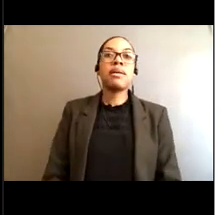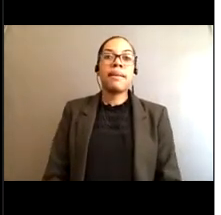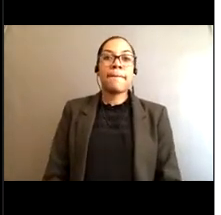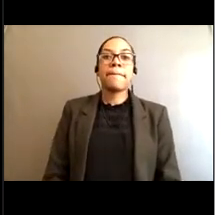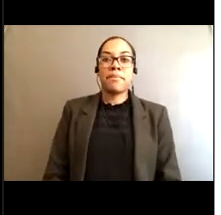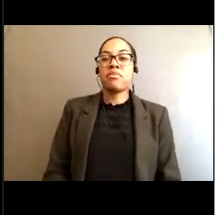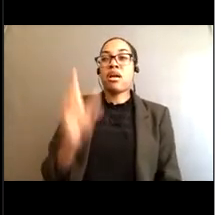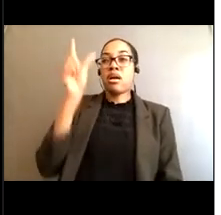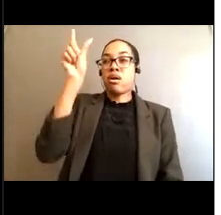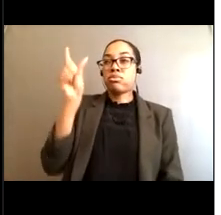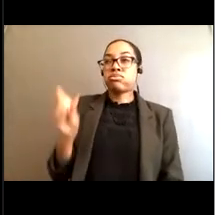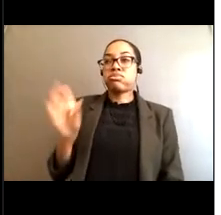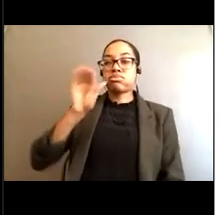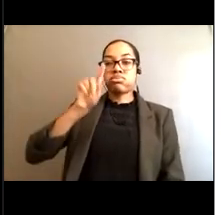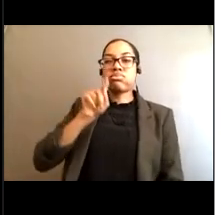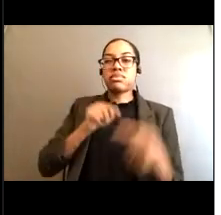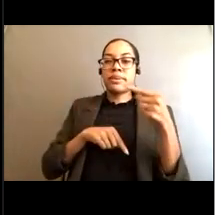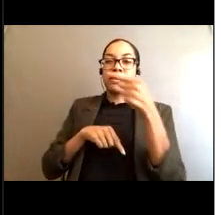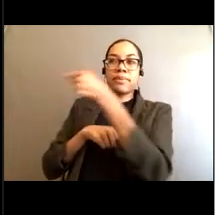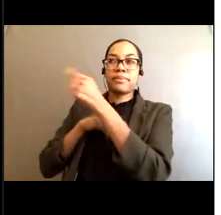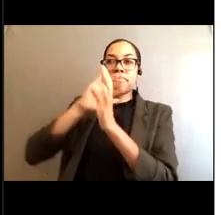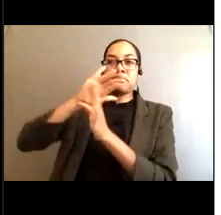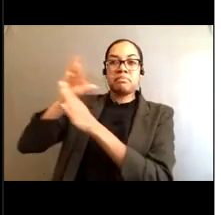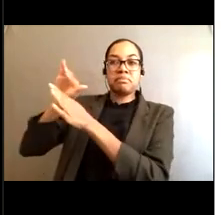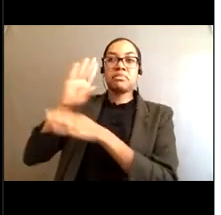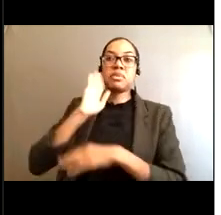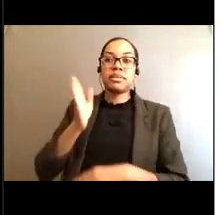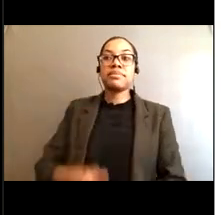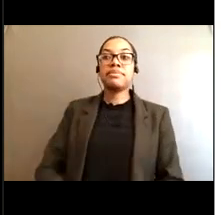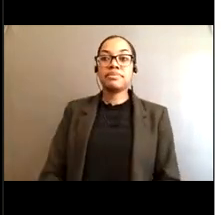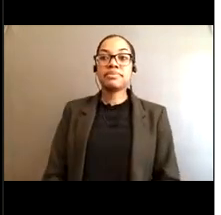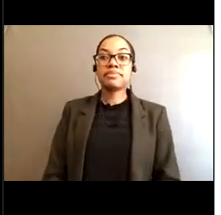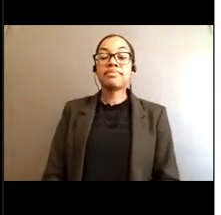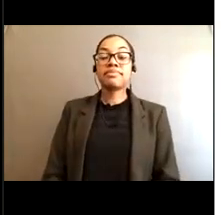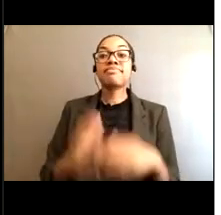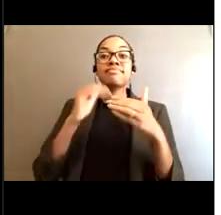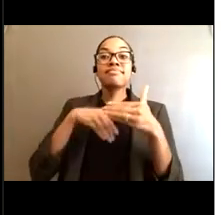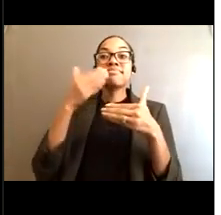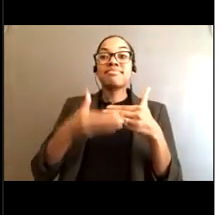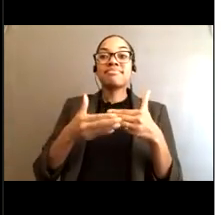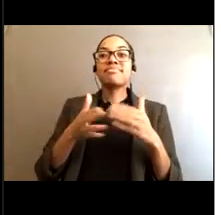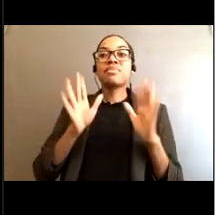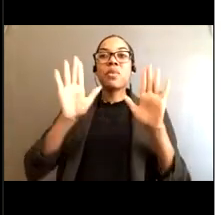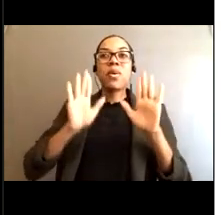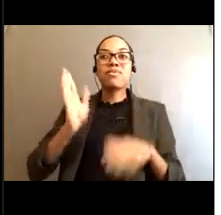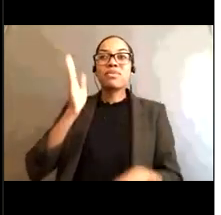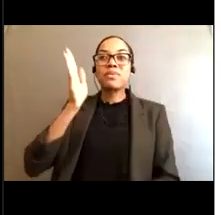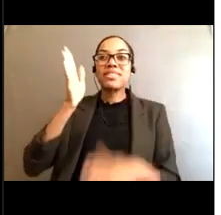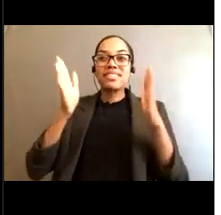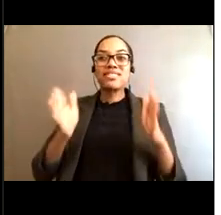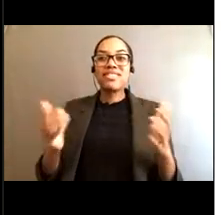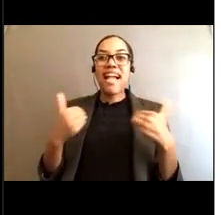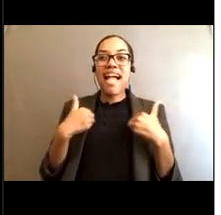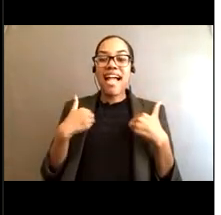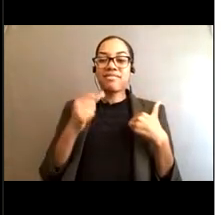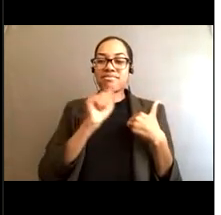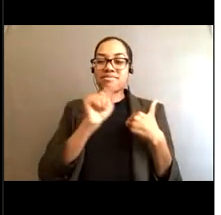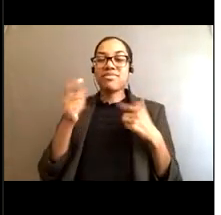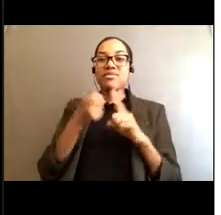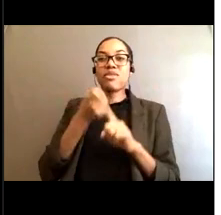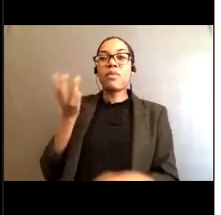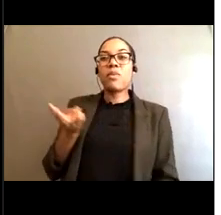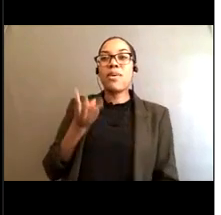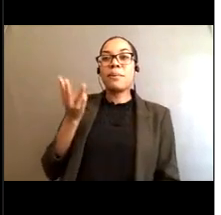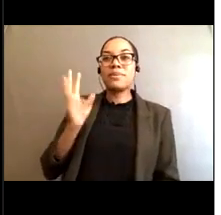Okay. So, our wonderful National Weather Service presenters here, they are from the Wilmington office,